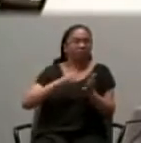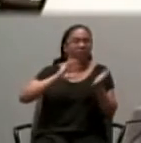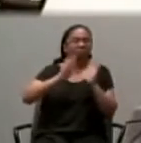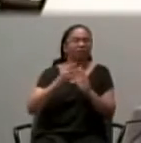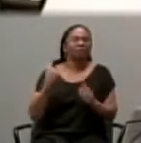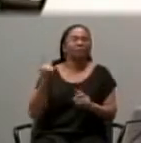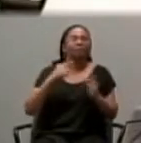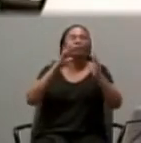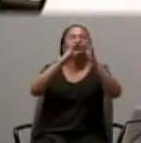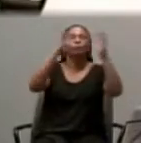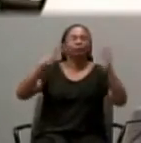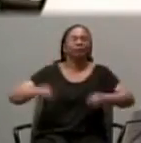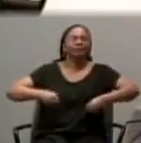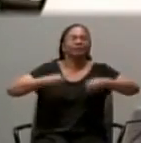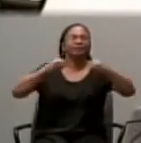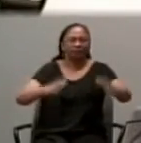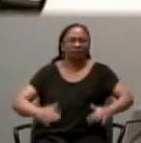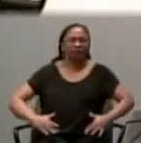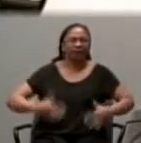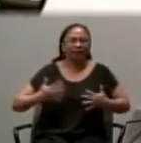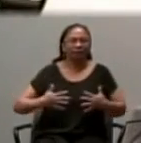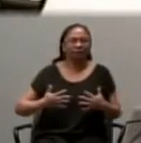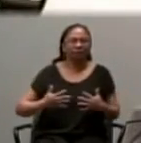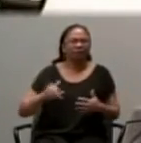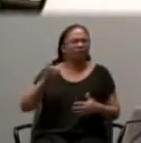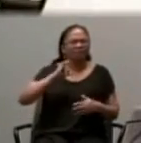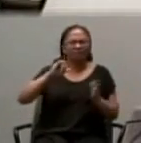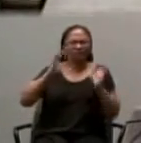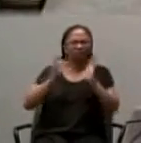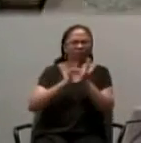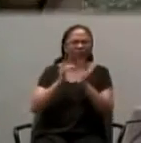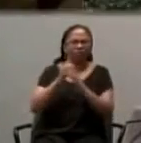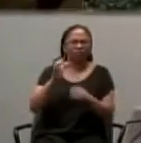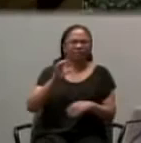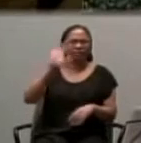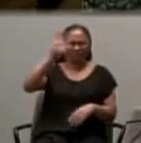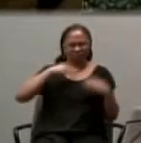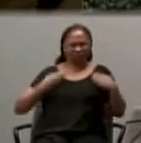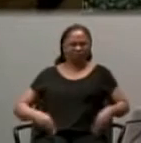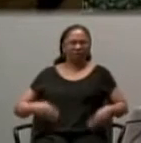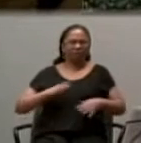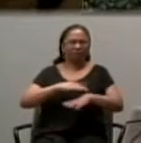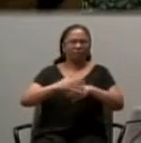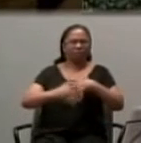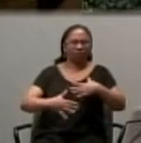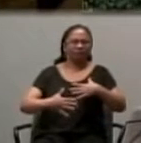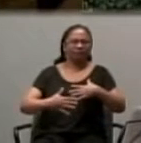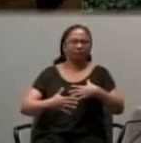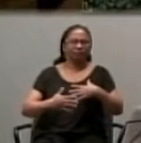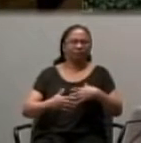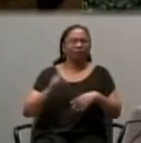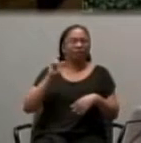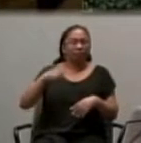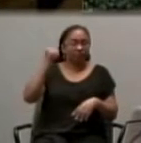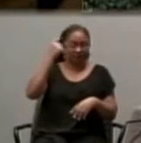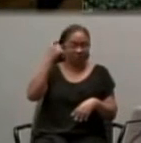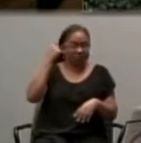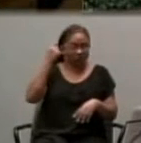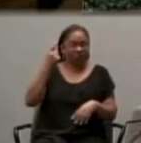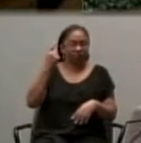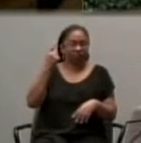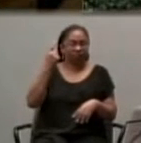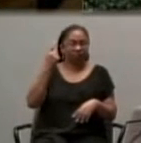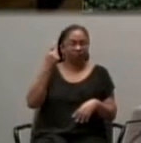Life-giving. Just like the body and blood of Jesus. Amen? Very important understanding connection there.